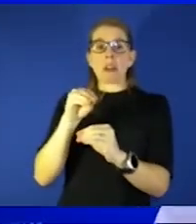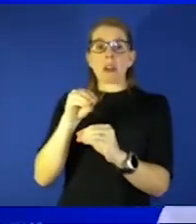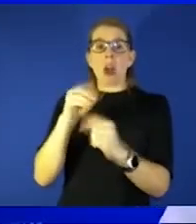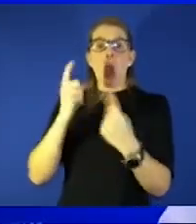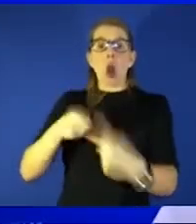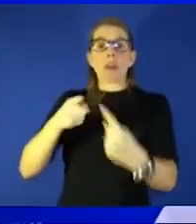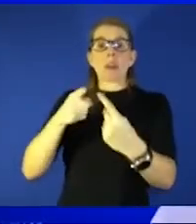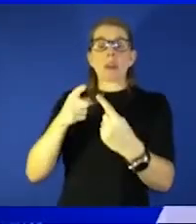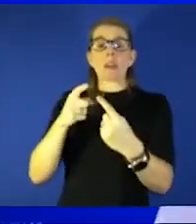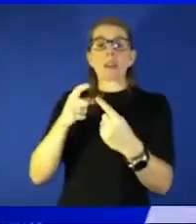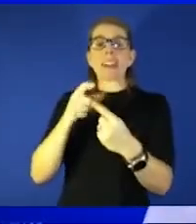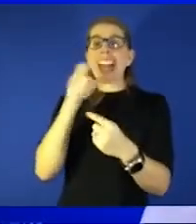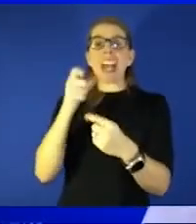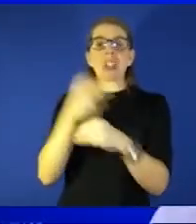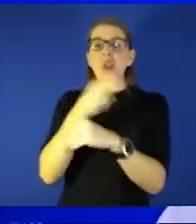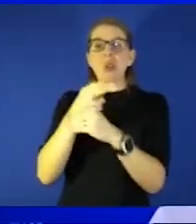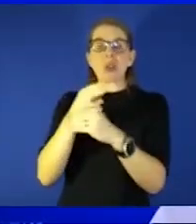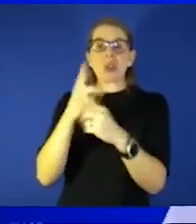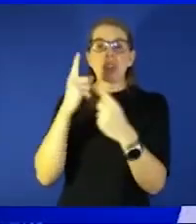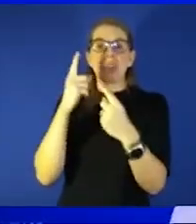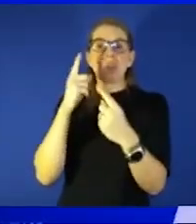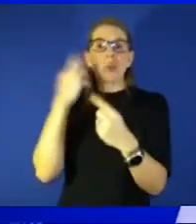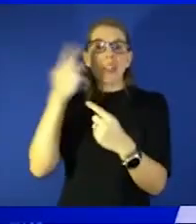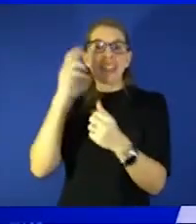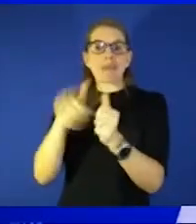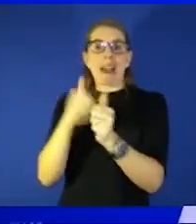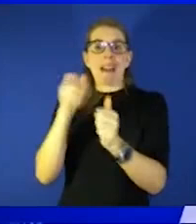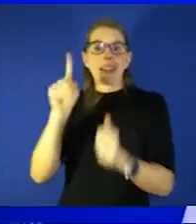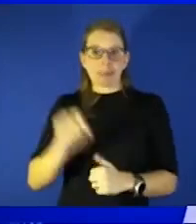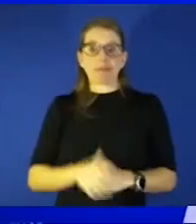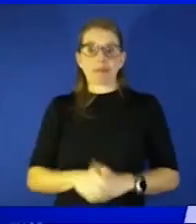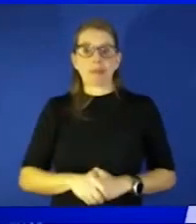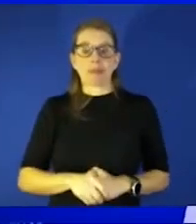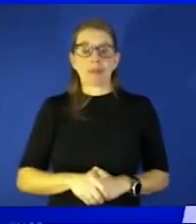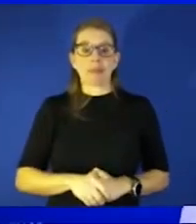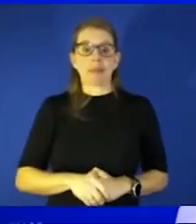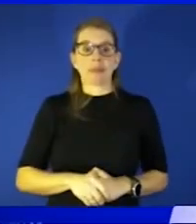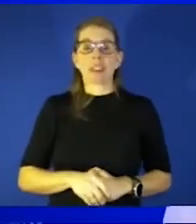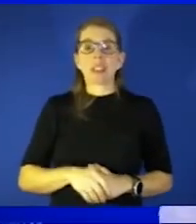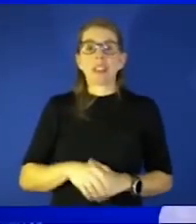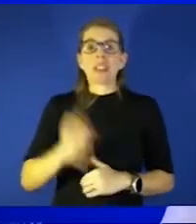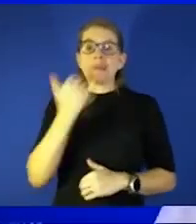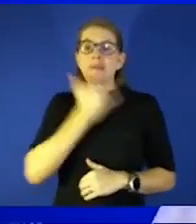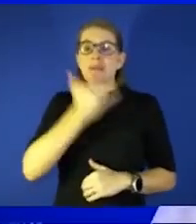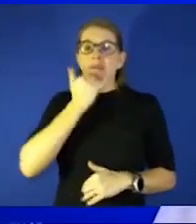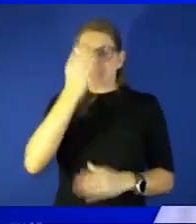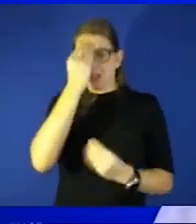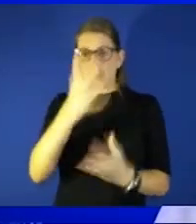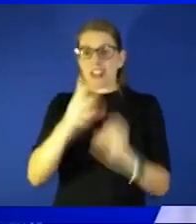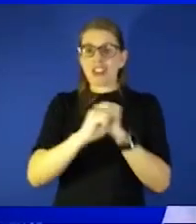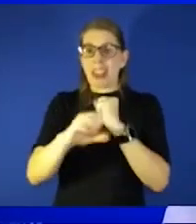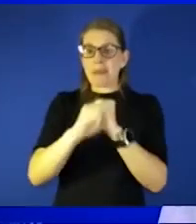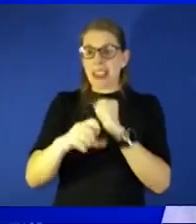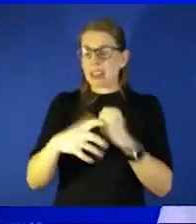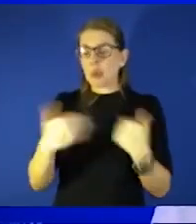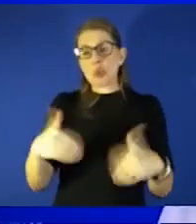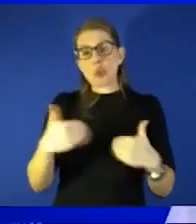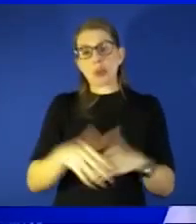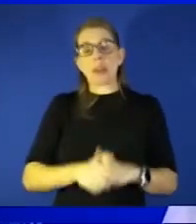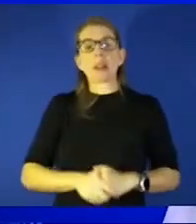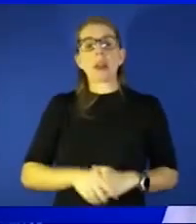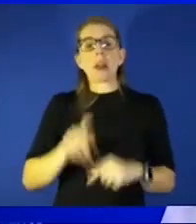think we are dealing a lot with that in a lot of these especially misinformation campaigns but the truth of the matter is